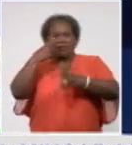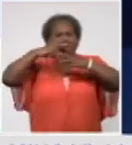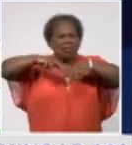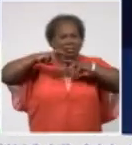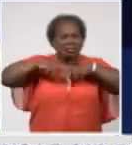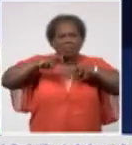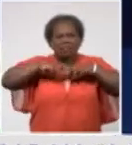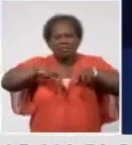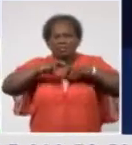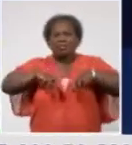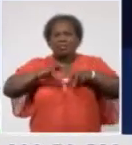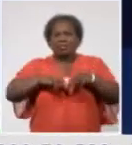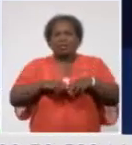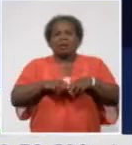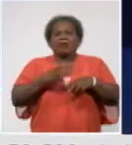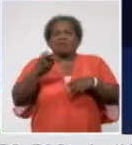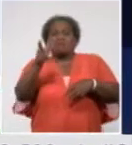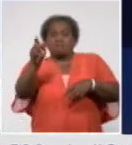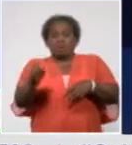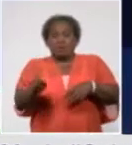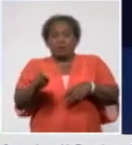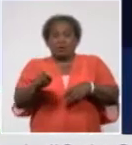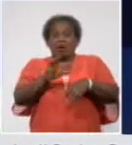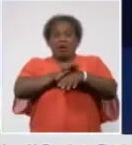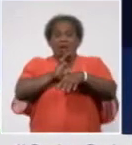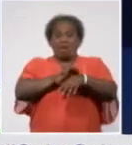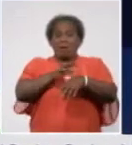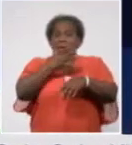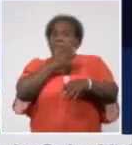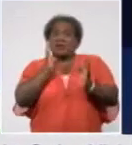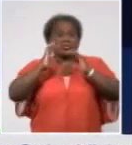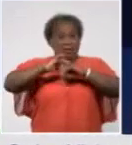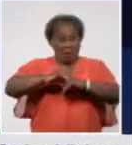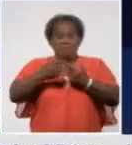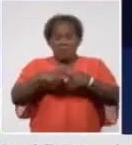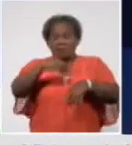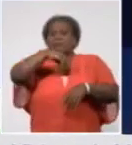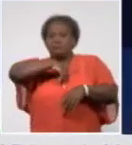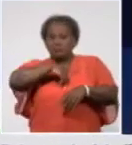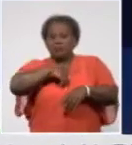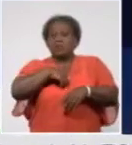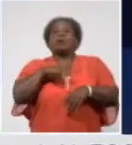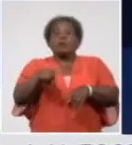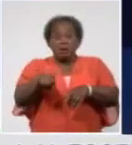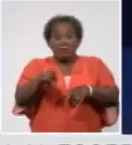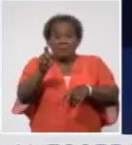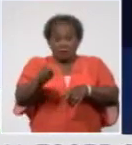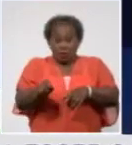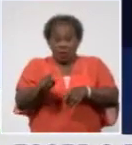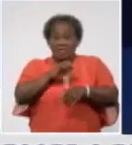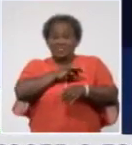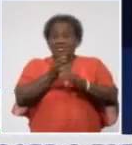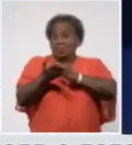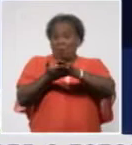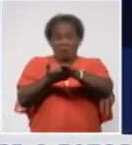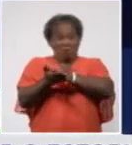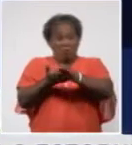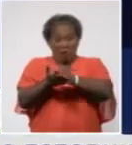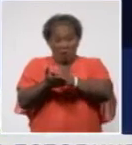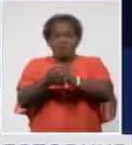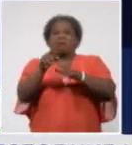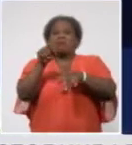all positive cases on the island since the pandemic began have been asymptomatic at the time of testing.